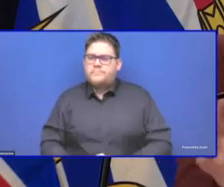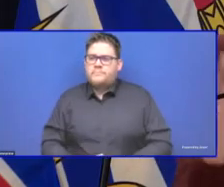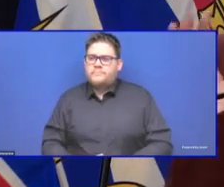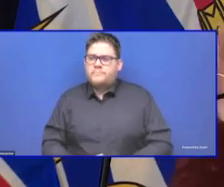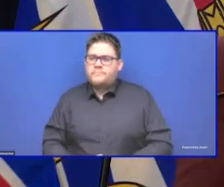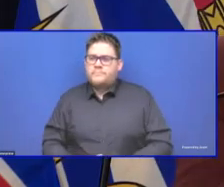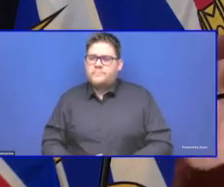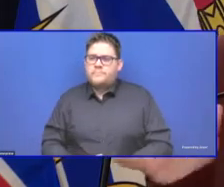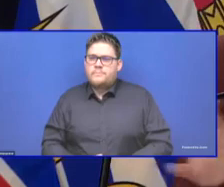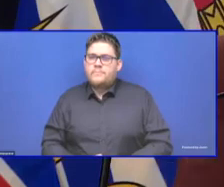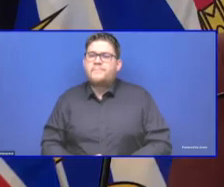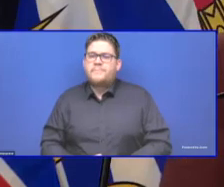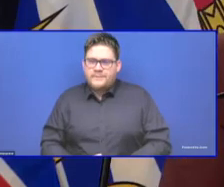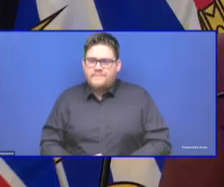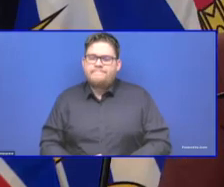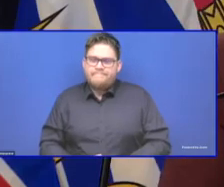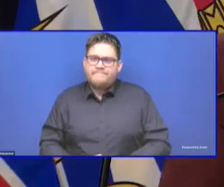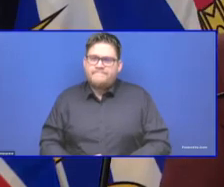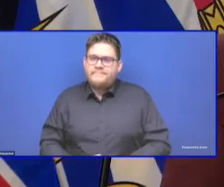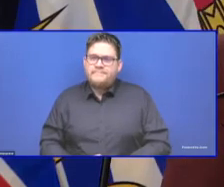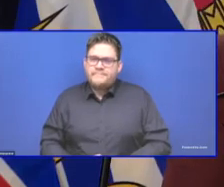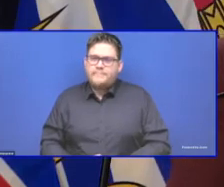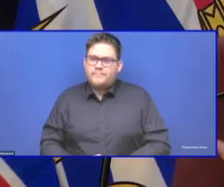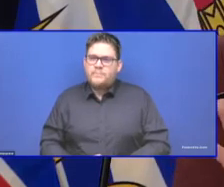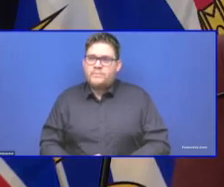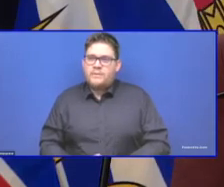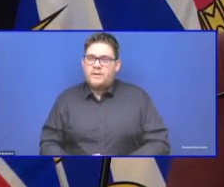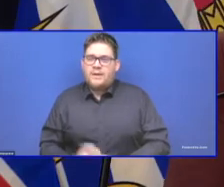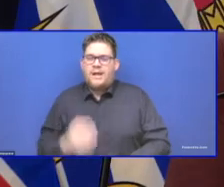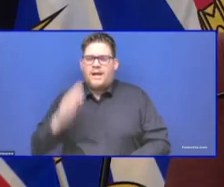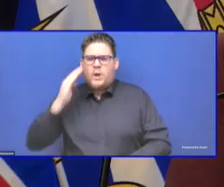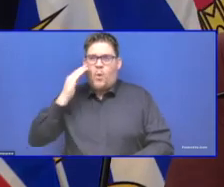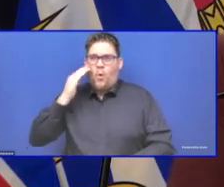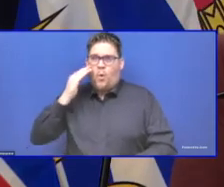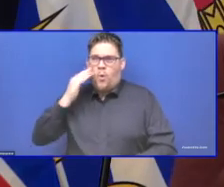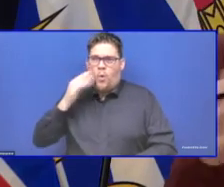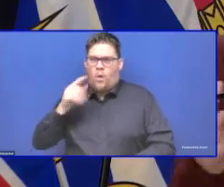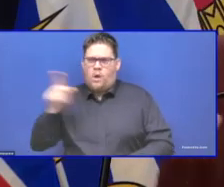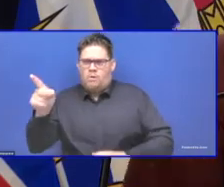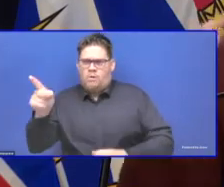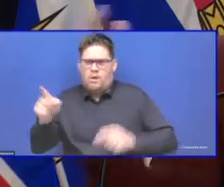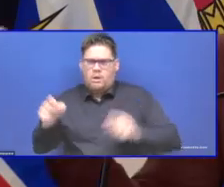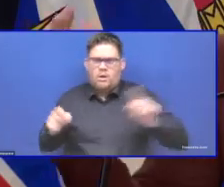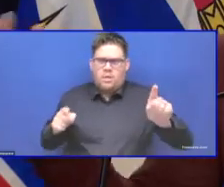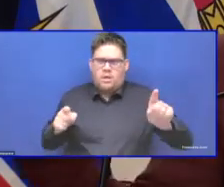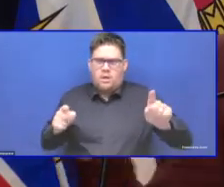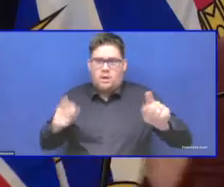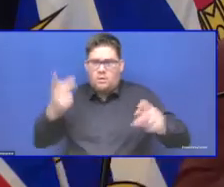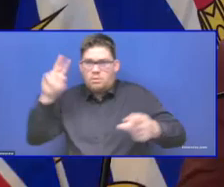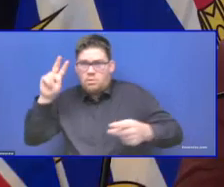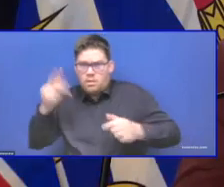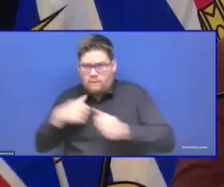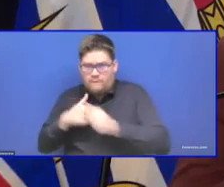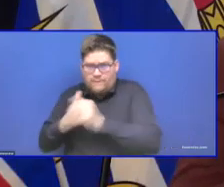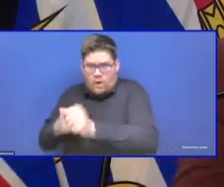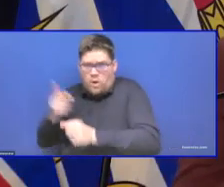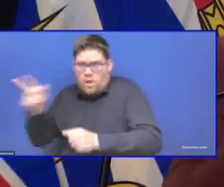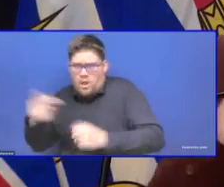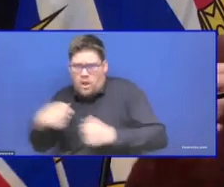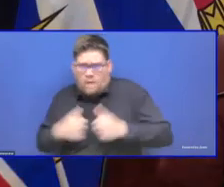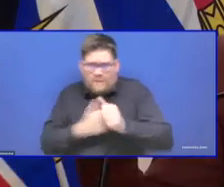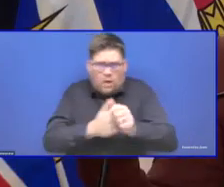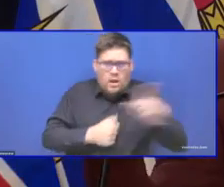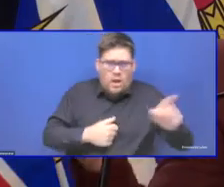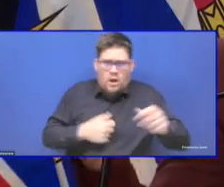agency, particularly there's a couple of outdoor unstructured events like that where it